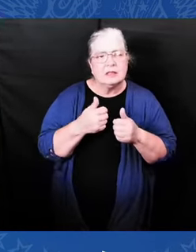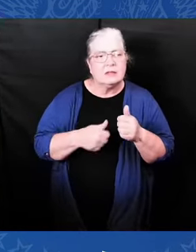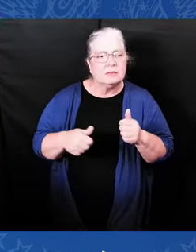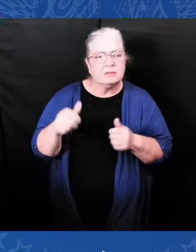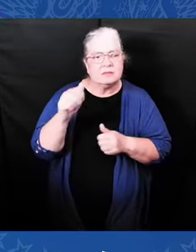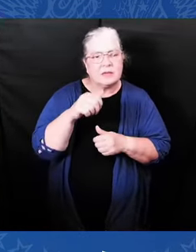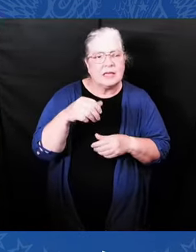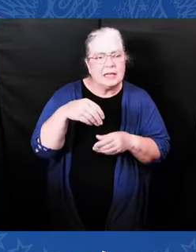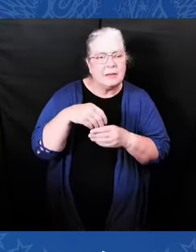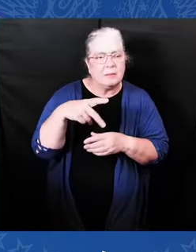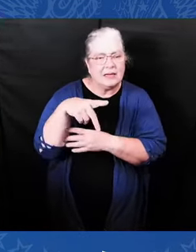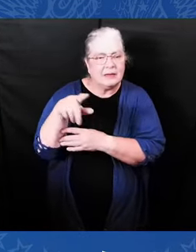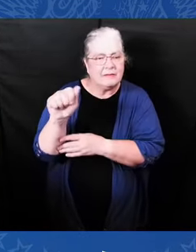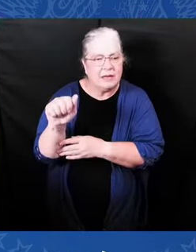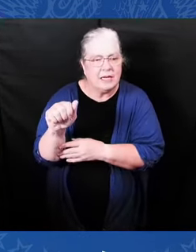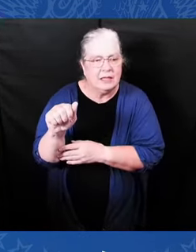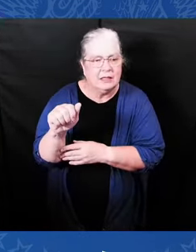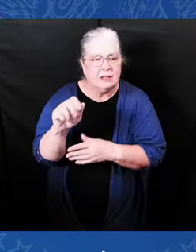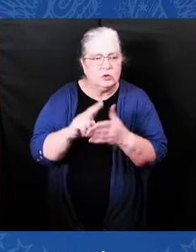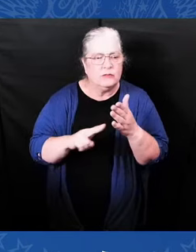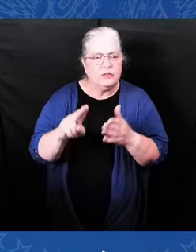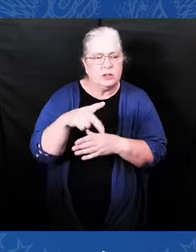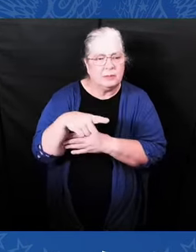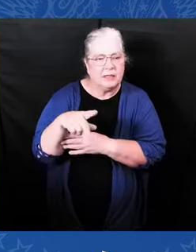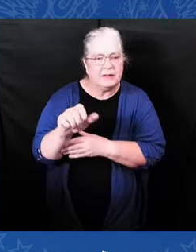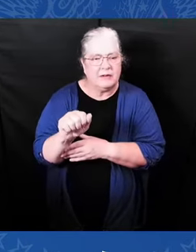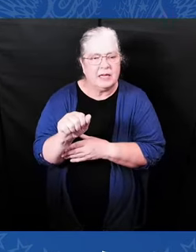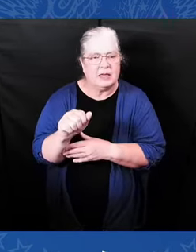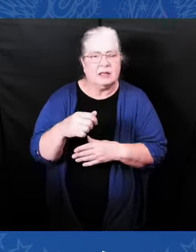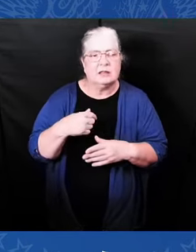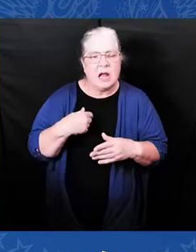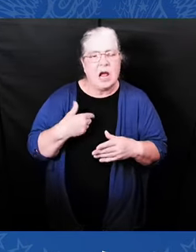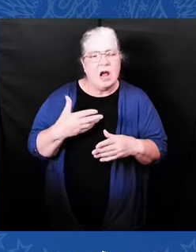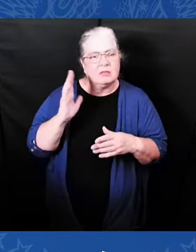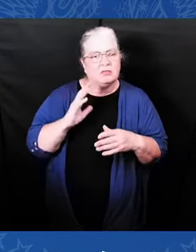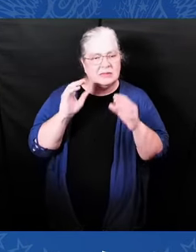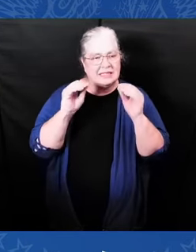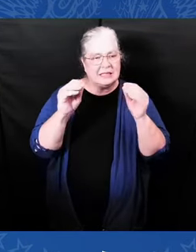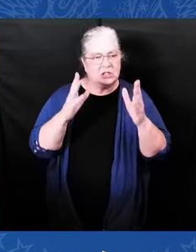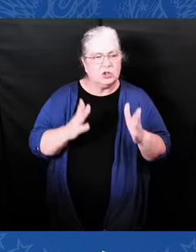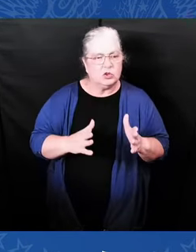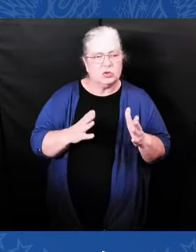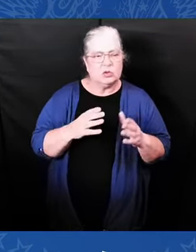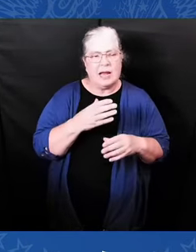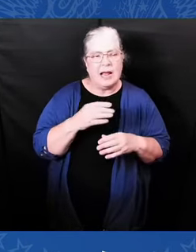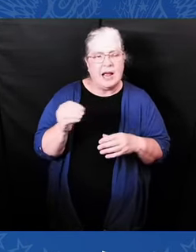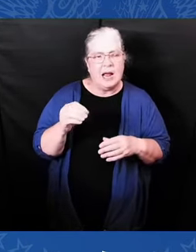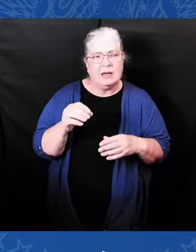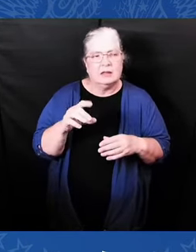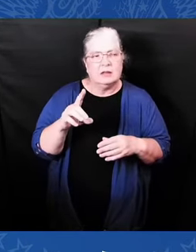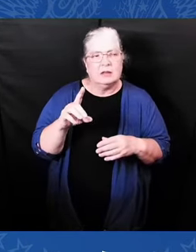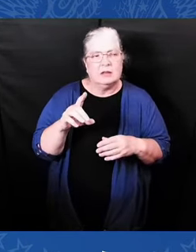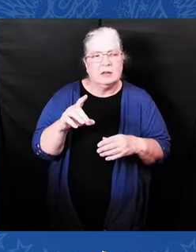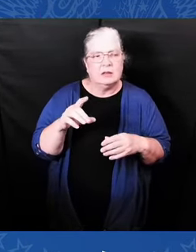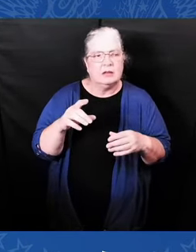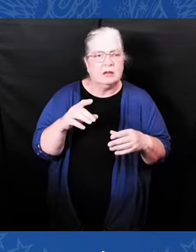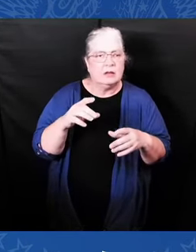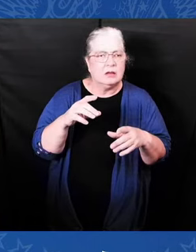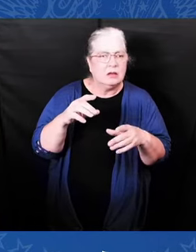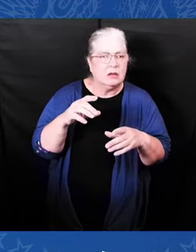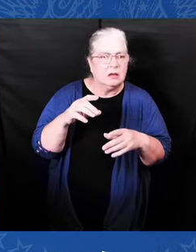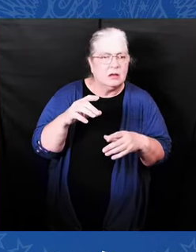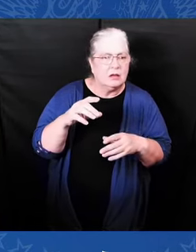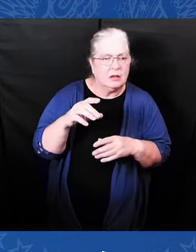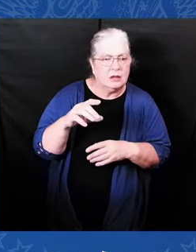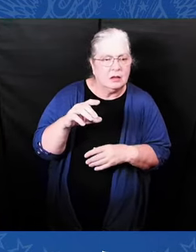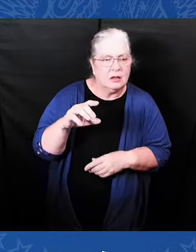at the University of Delaware. That's what I did. But then along came Charlottesville in August of